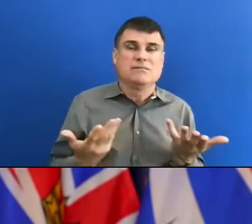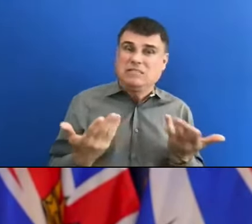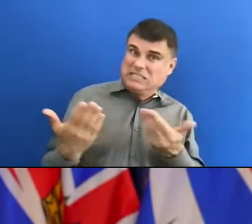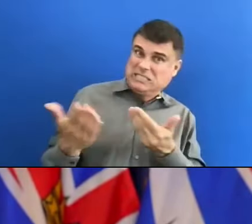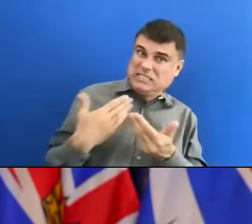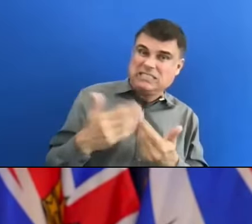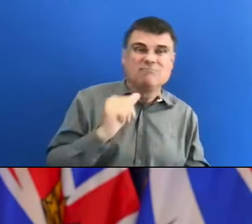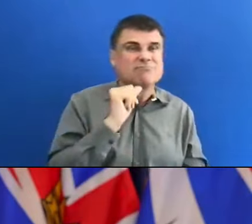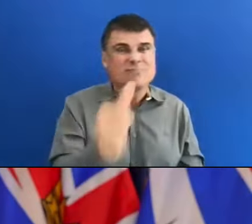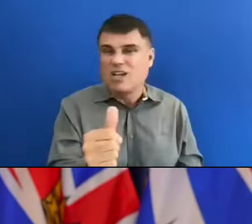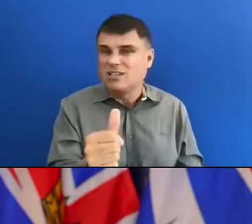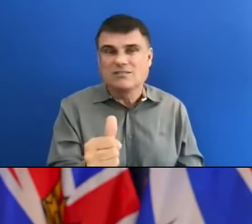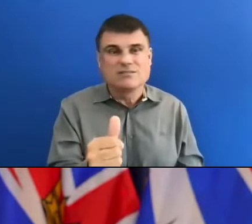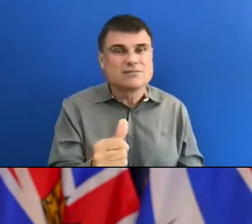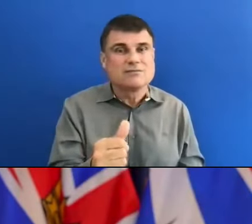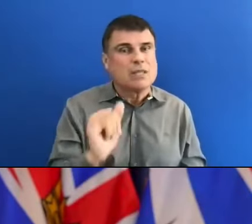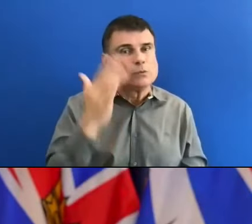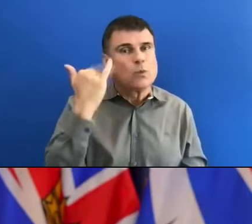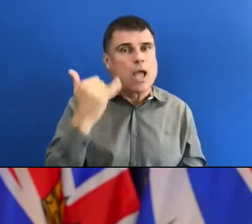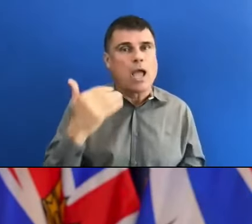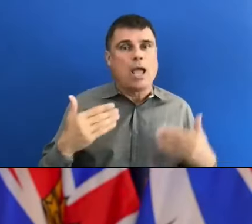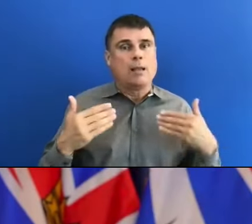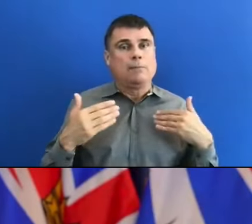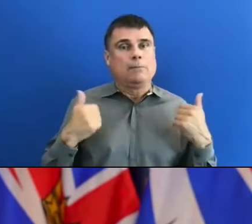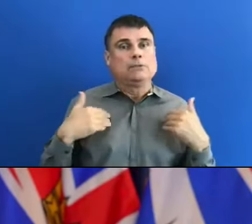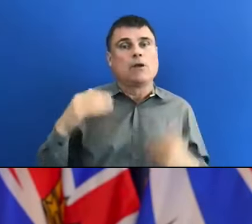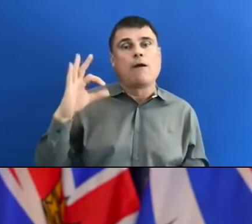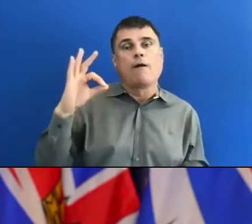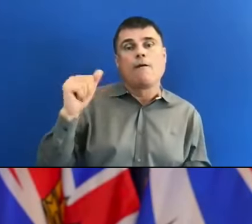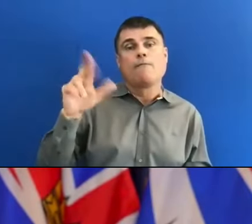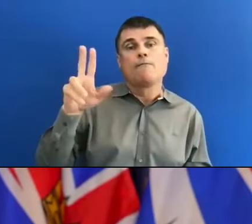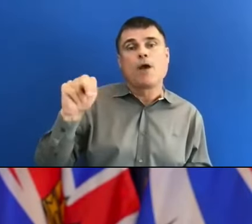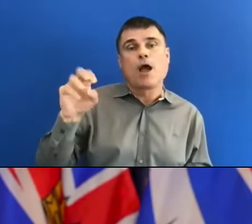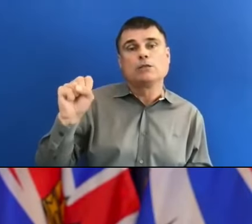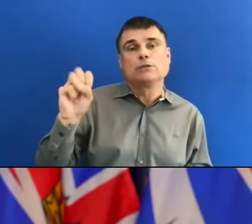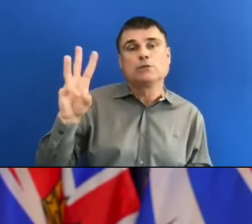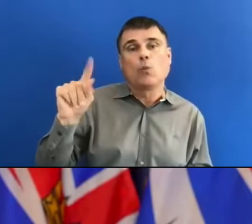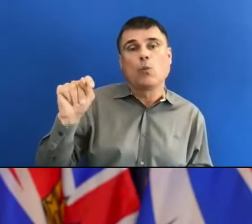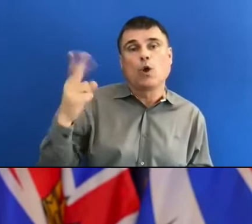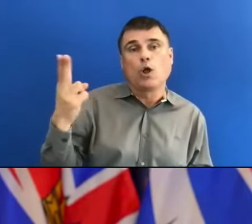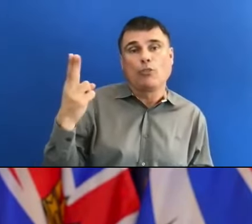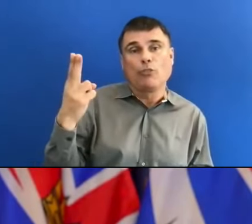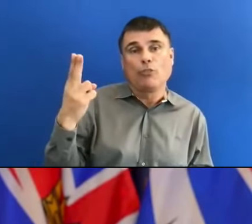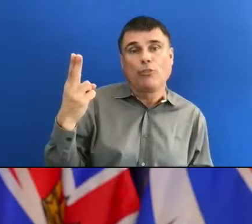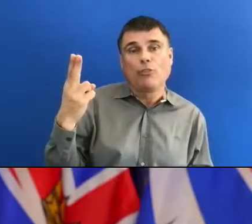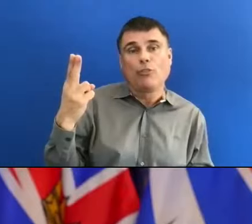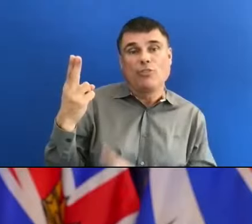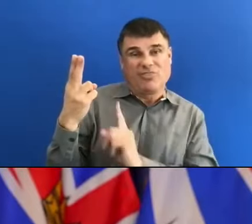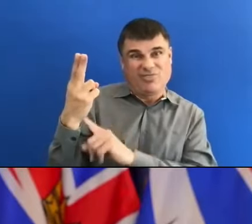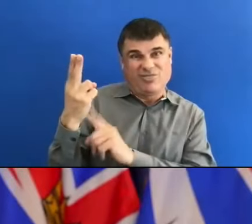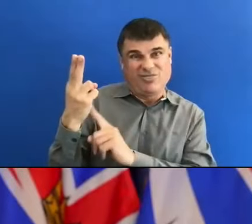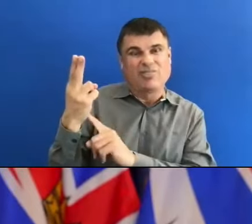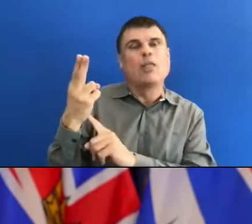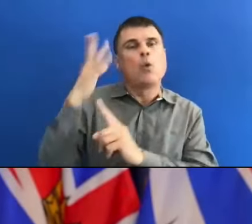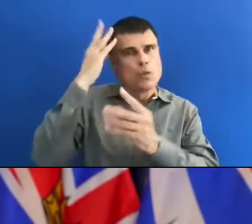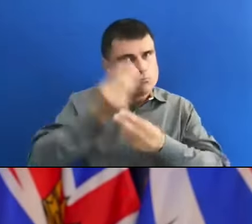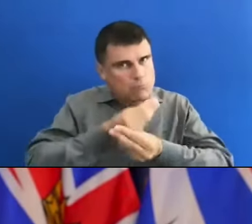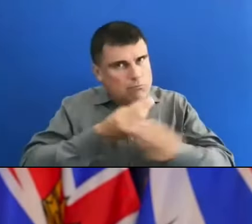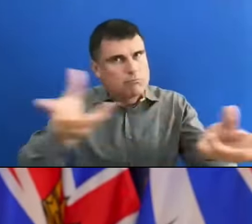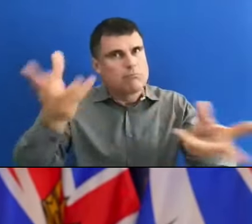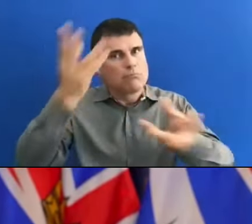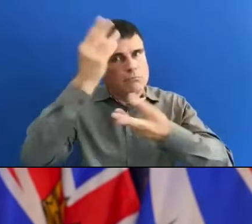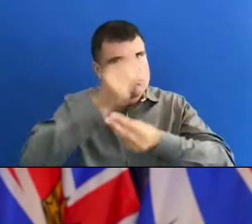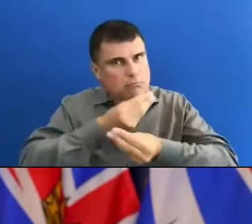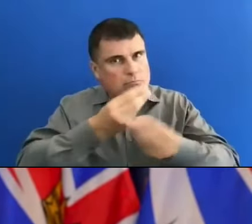It's why Minister Mike Farmworth put out the information that he did to the general public and why we've been responding. Just to give you an example,